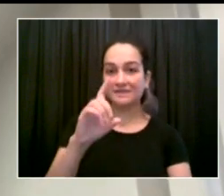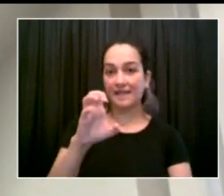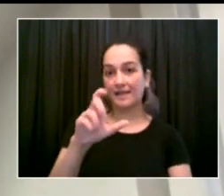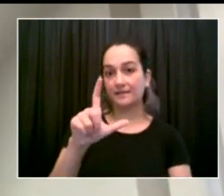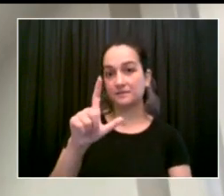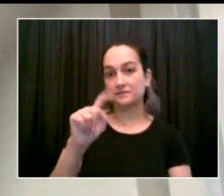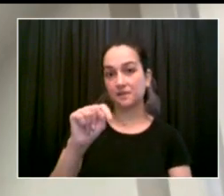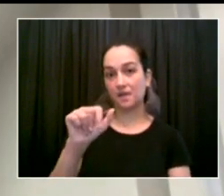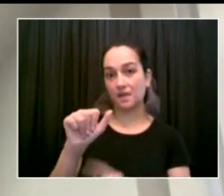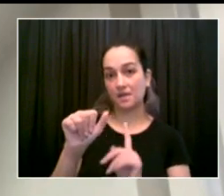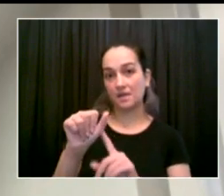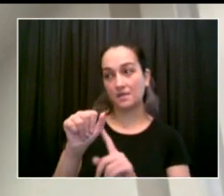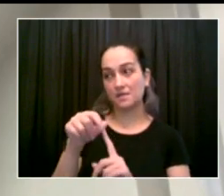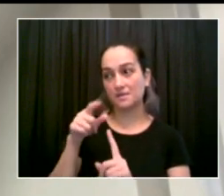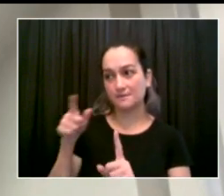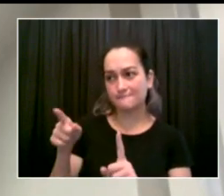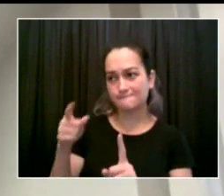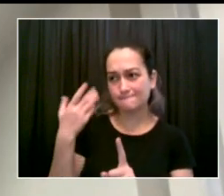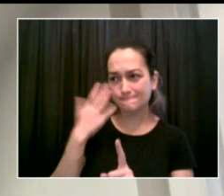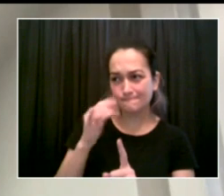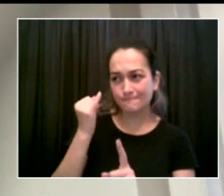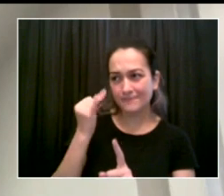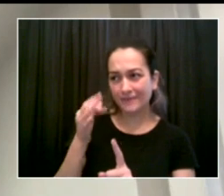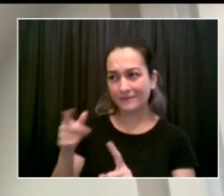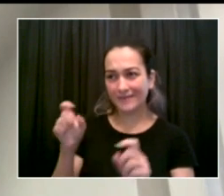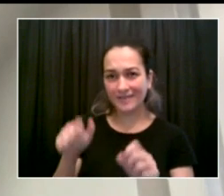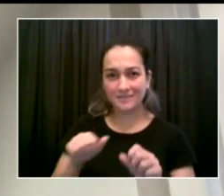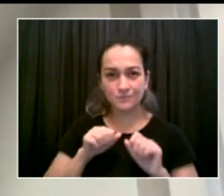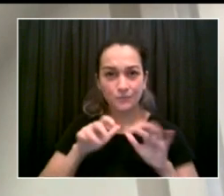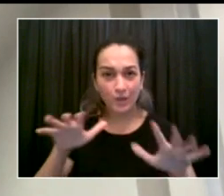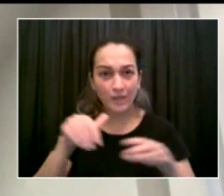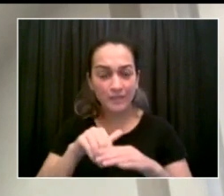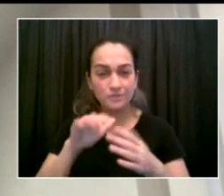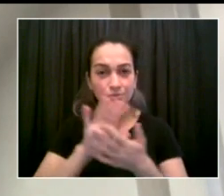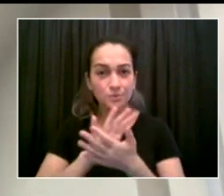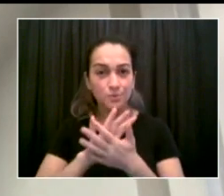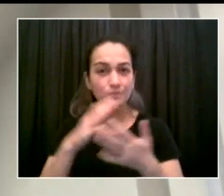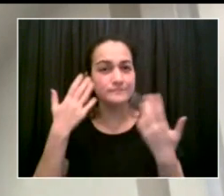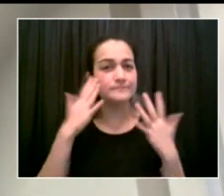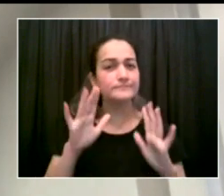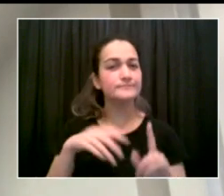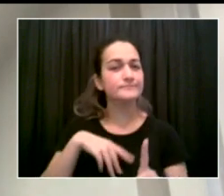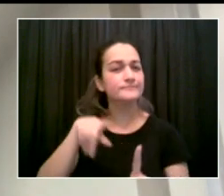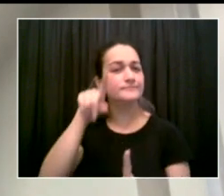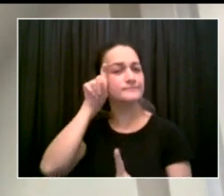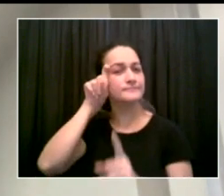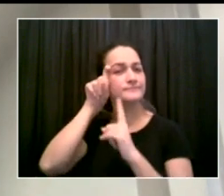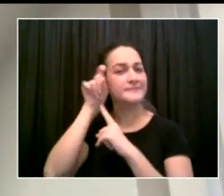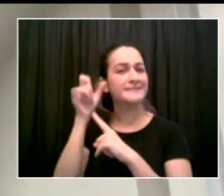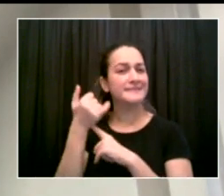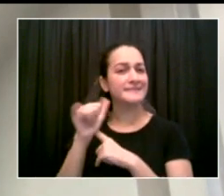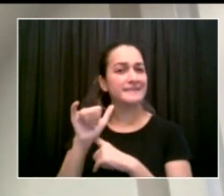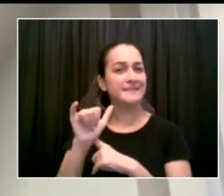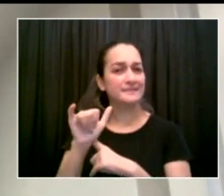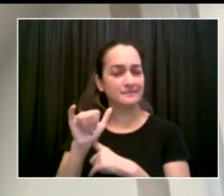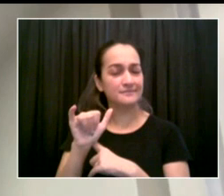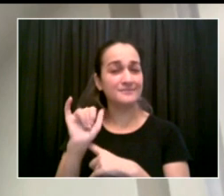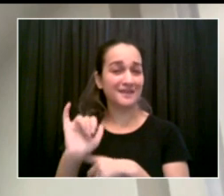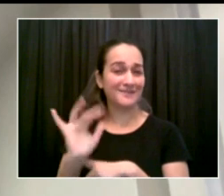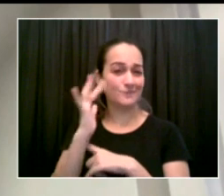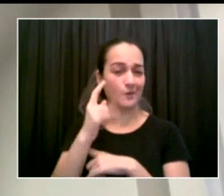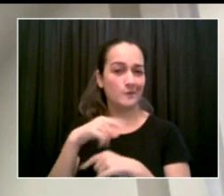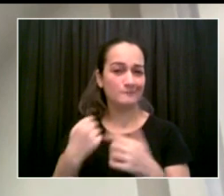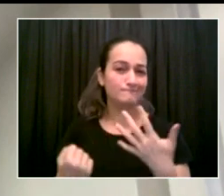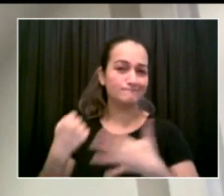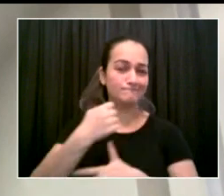in a school setting. So, again, we've put health and safety at the forefront, and in this situation, we chose a practice that is a bit more conservative than